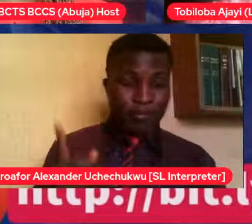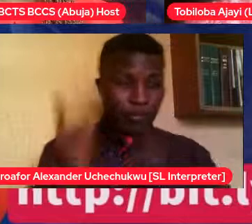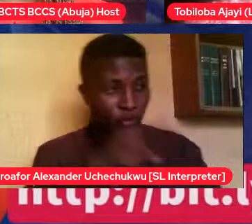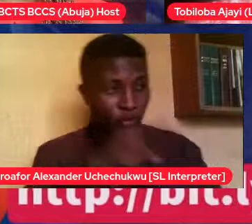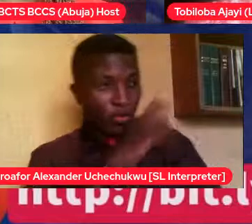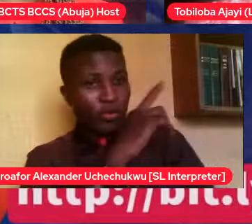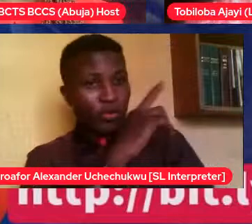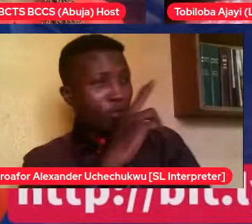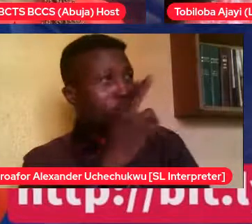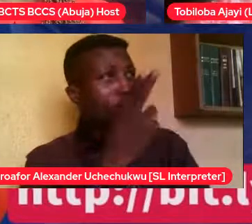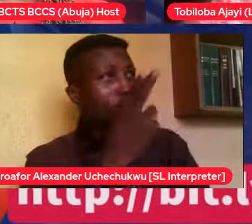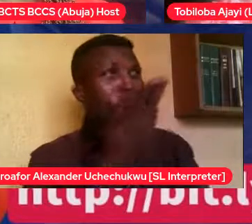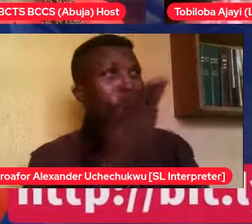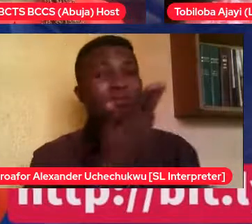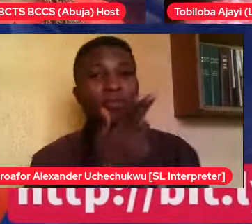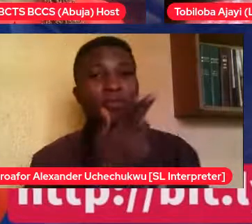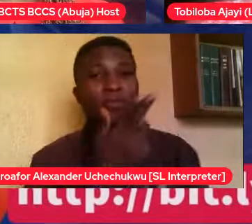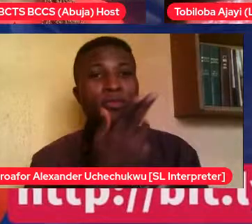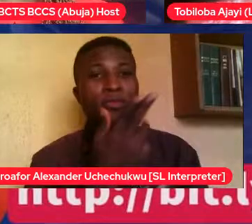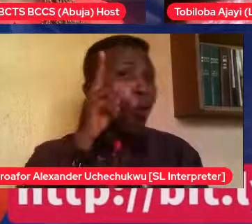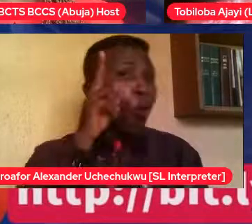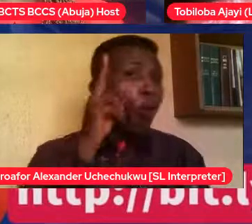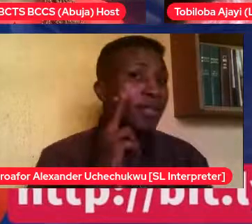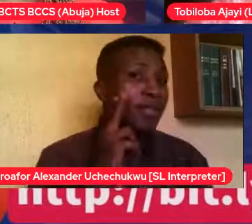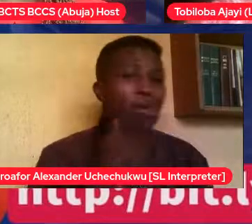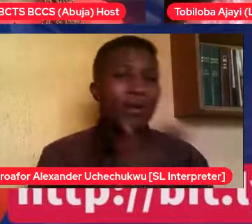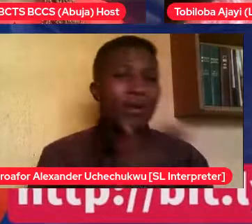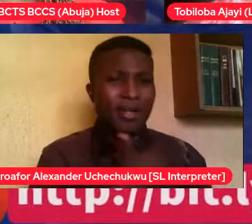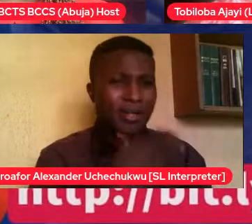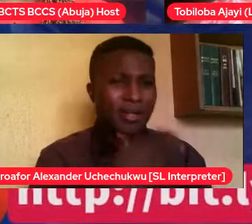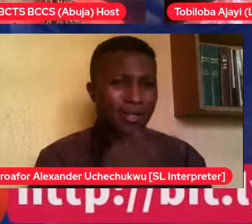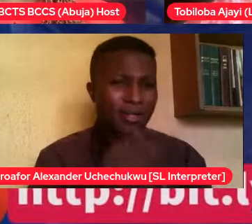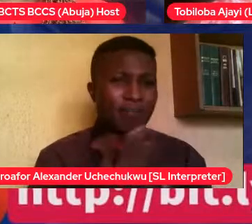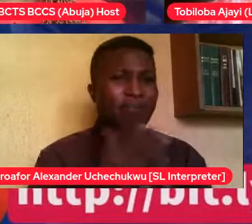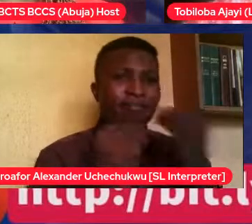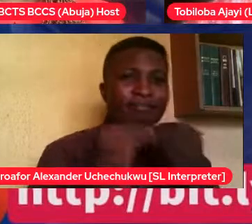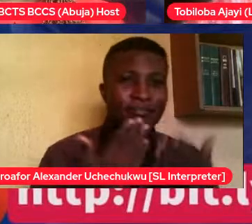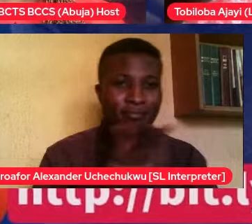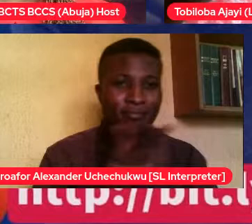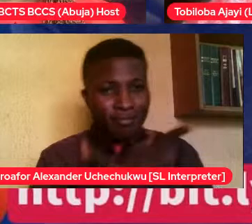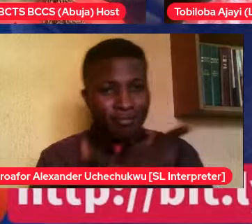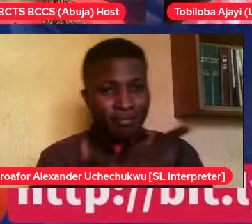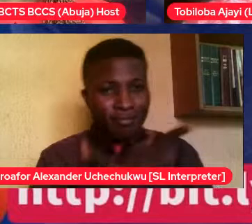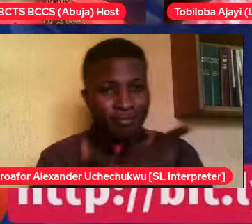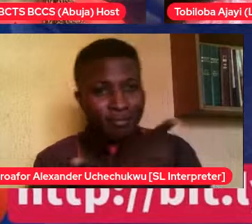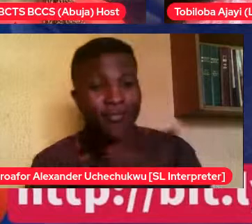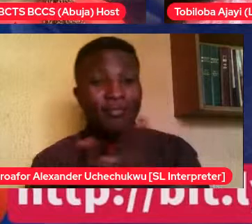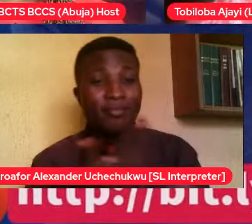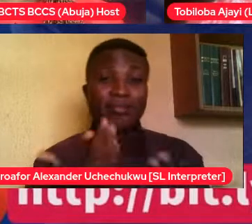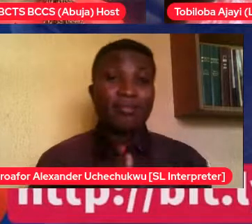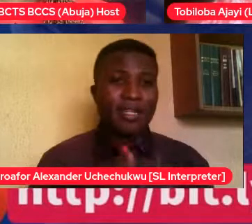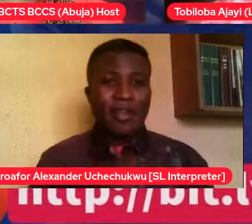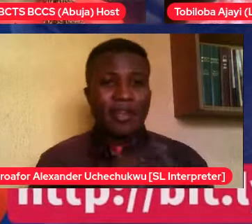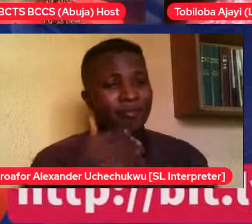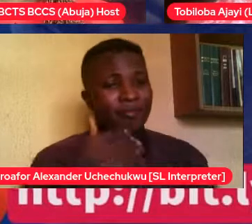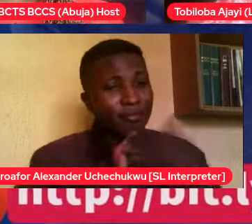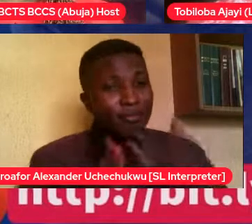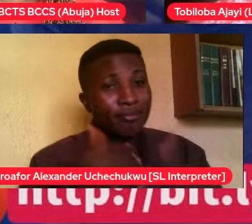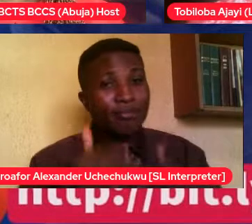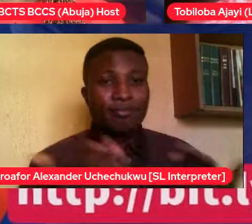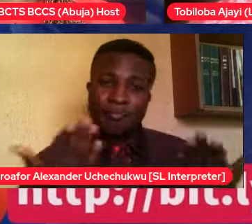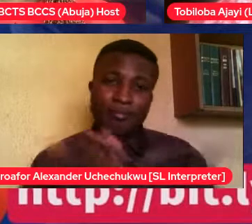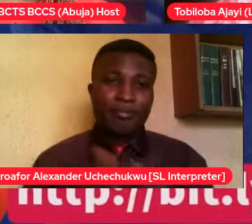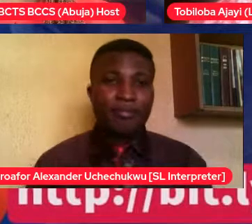exactly, you know, making me all go-go ahead about anything. So it's about how much value, even parents,